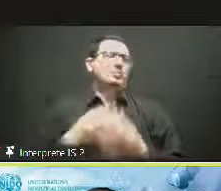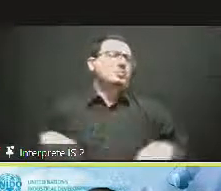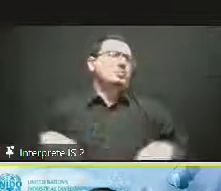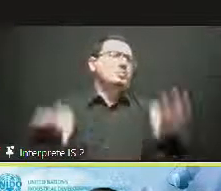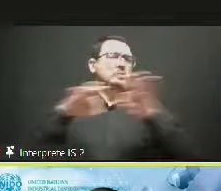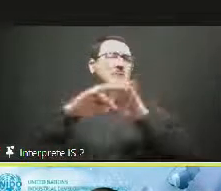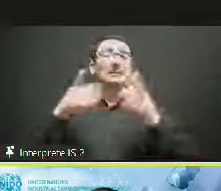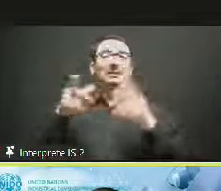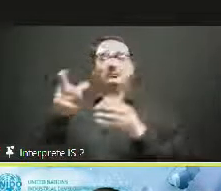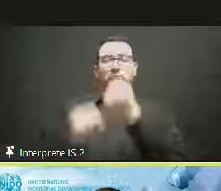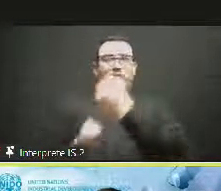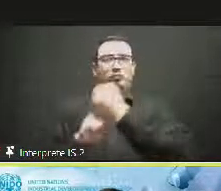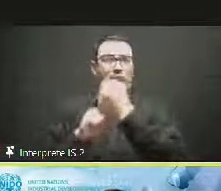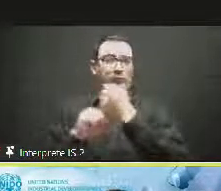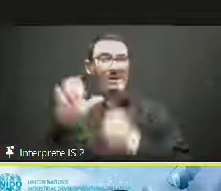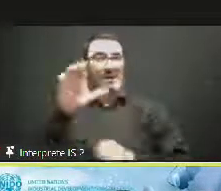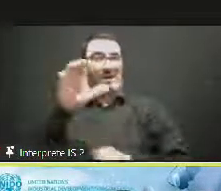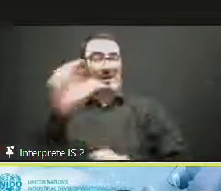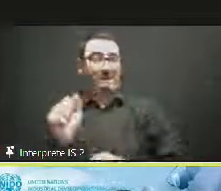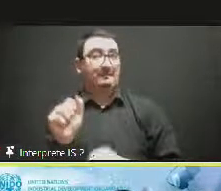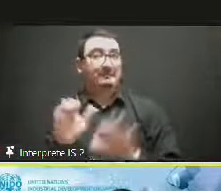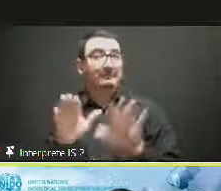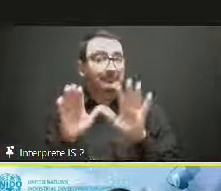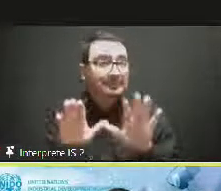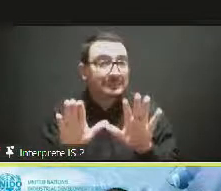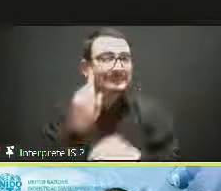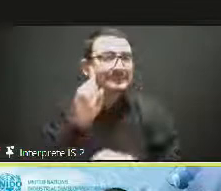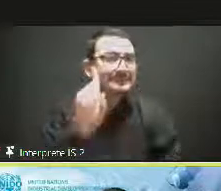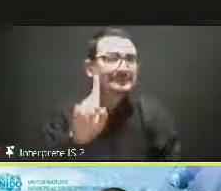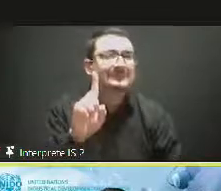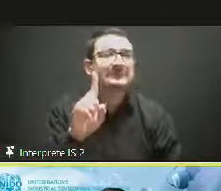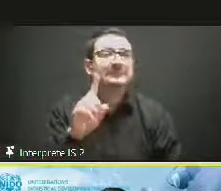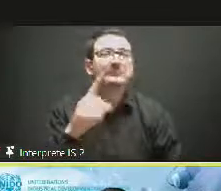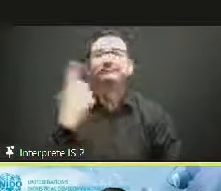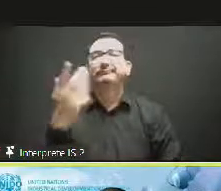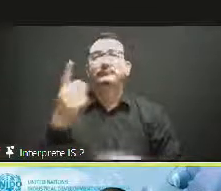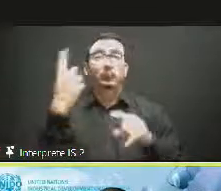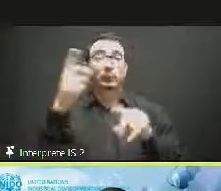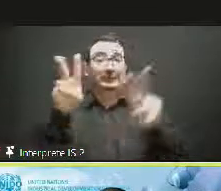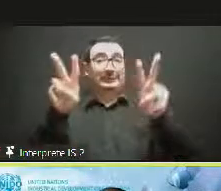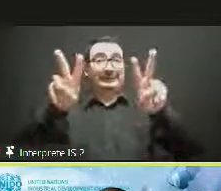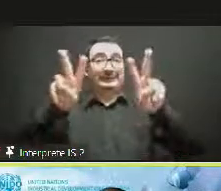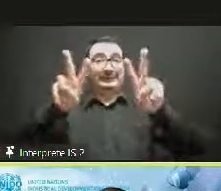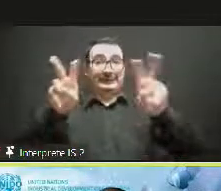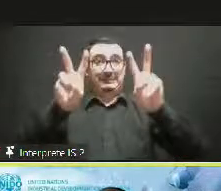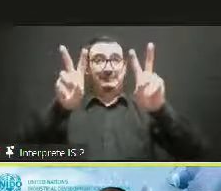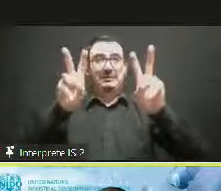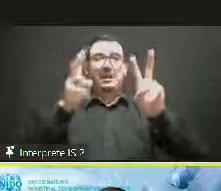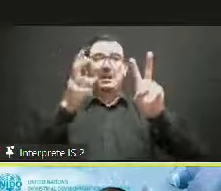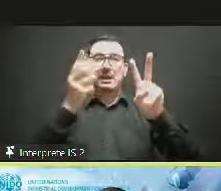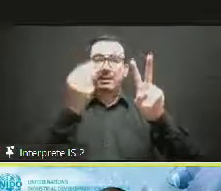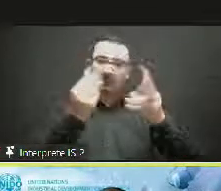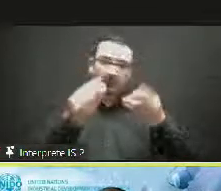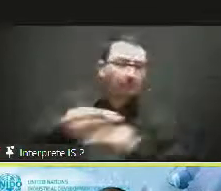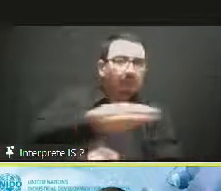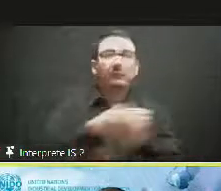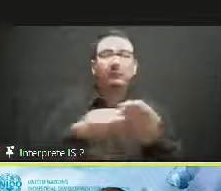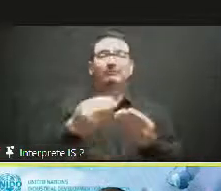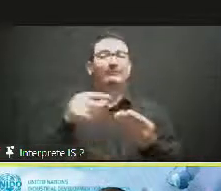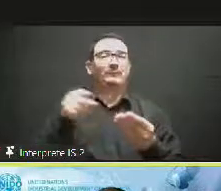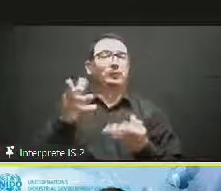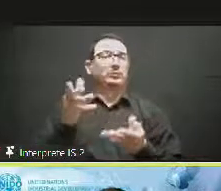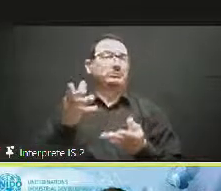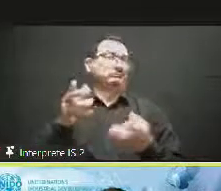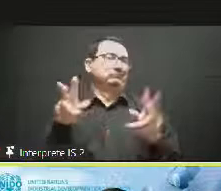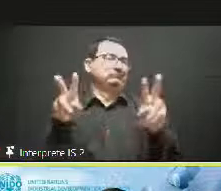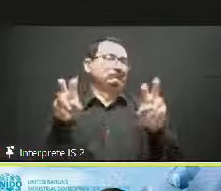to trade, to fair trade. So we see here a potential for improving policy and